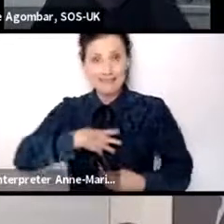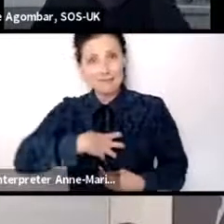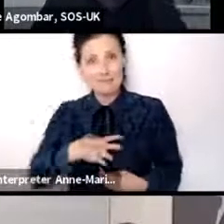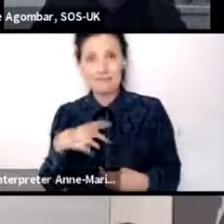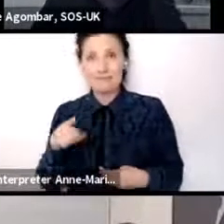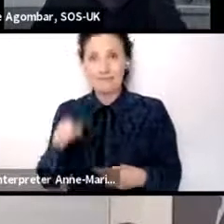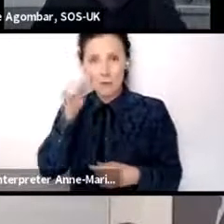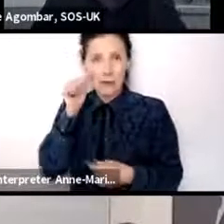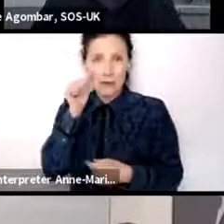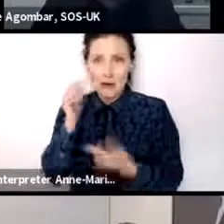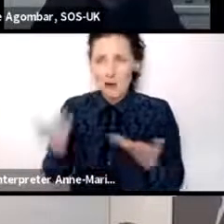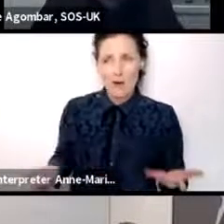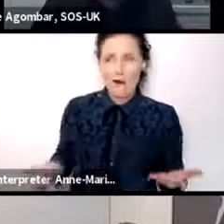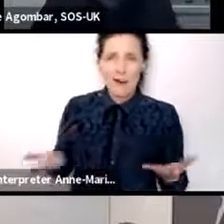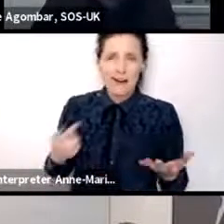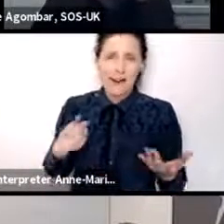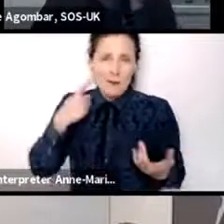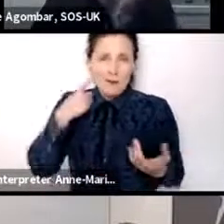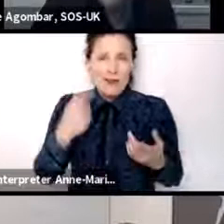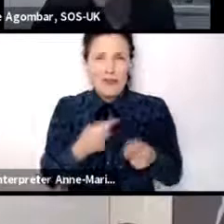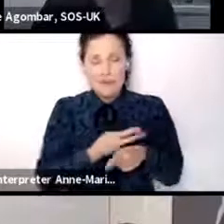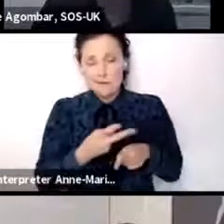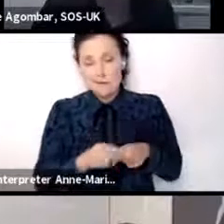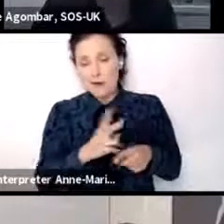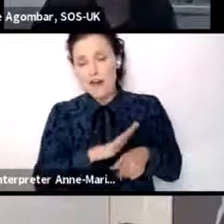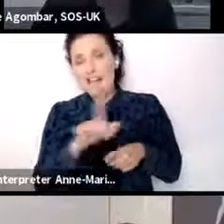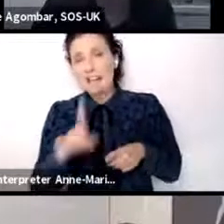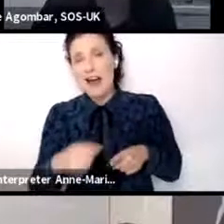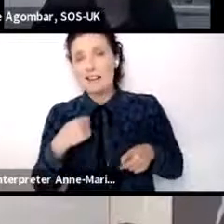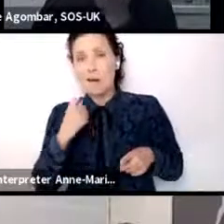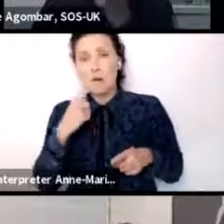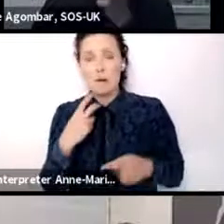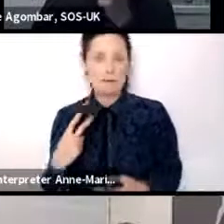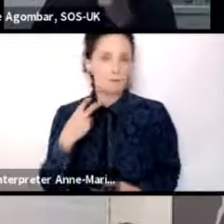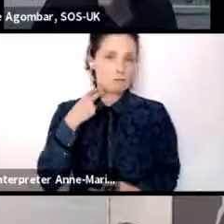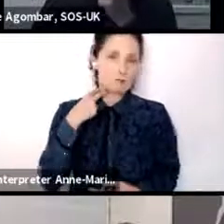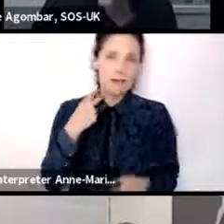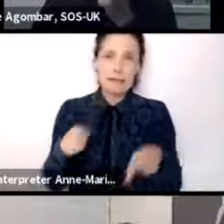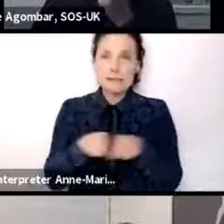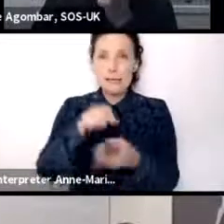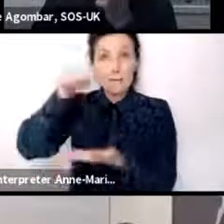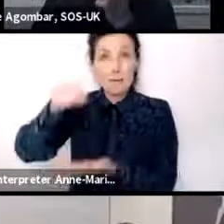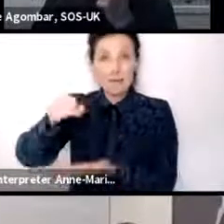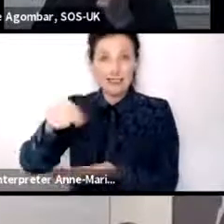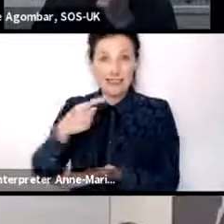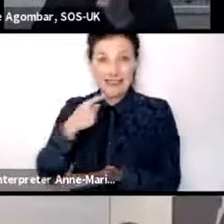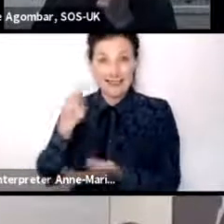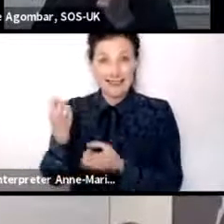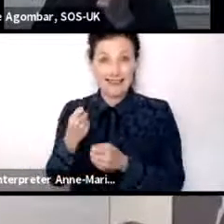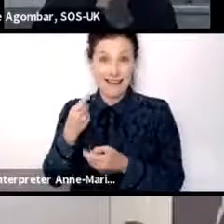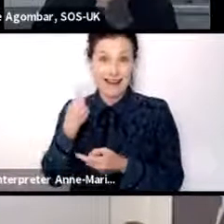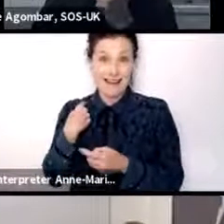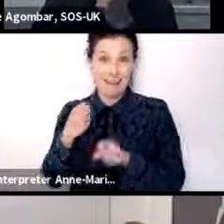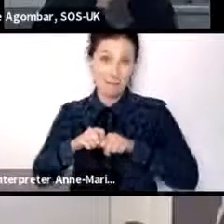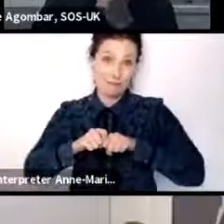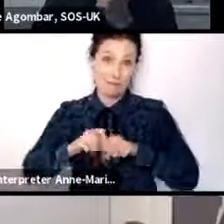us as disappointed as they left us with the budget yesterday, the budget which ignored the carbon budget completely.